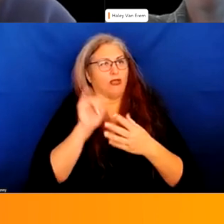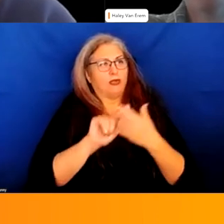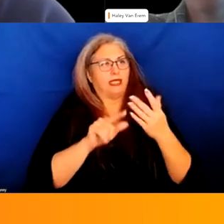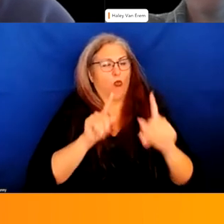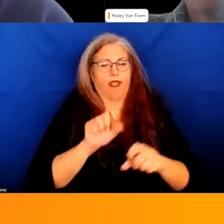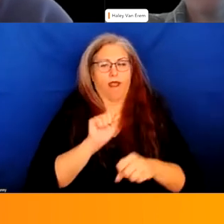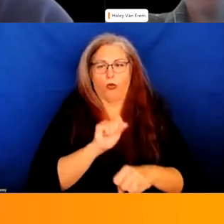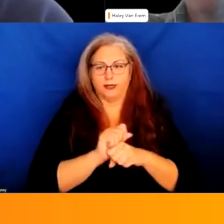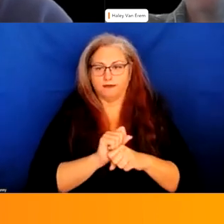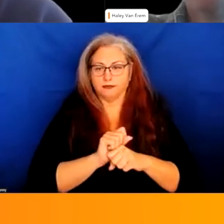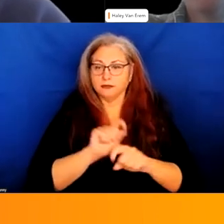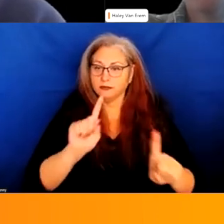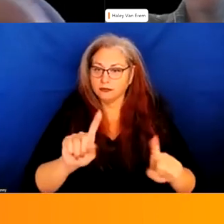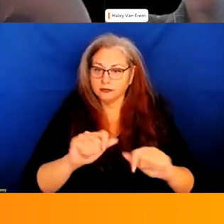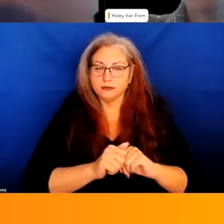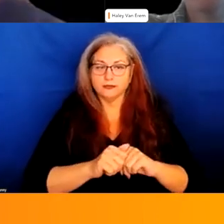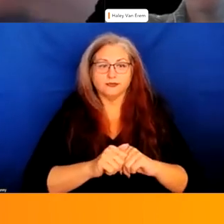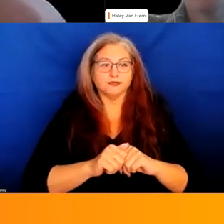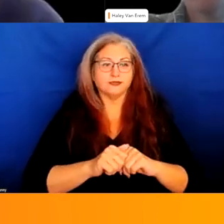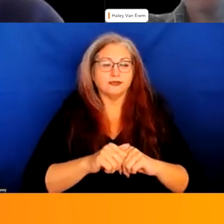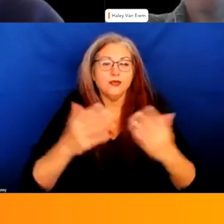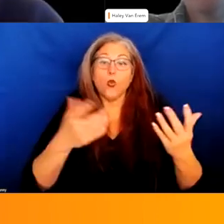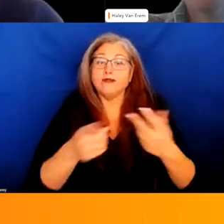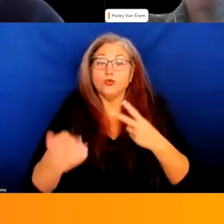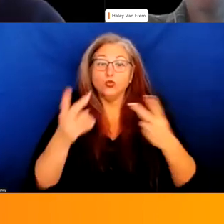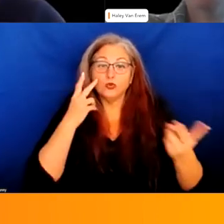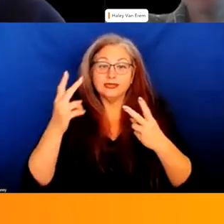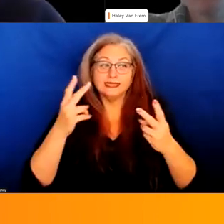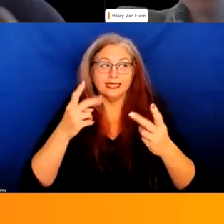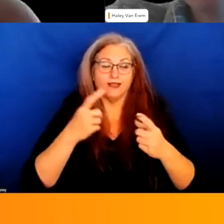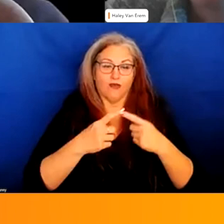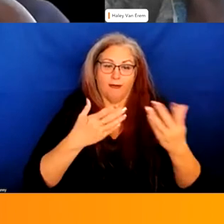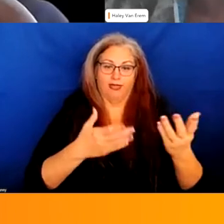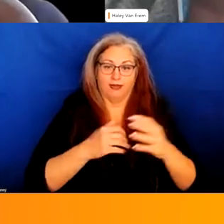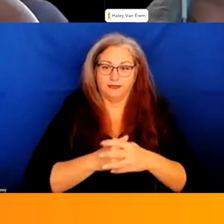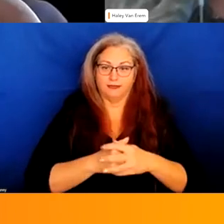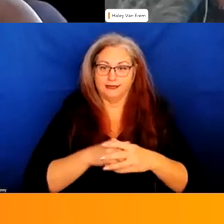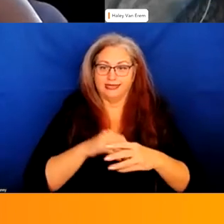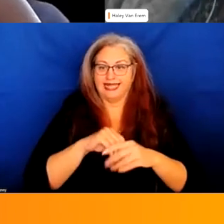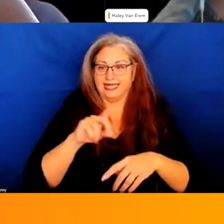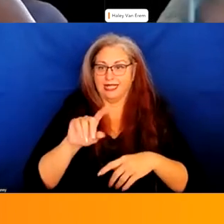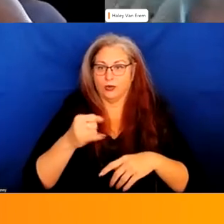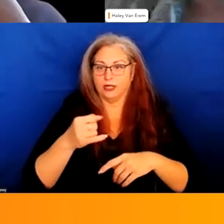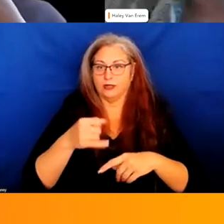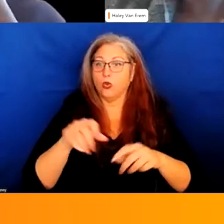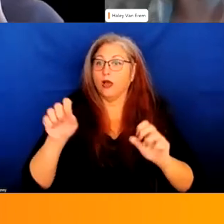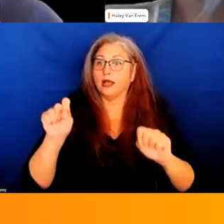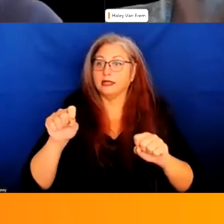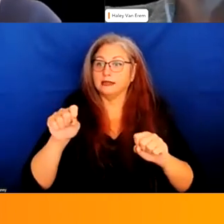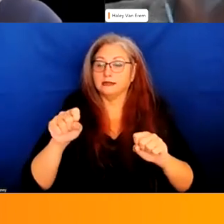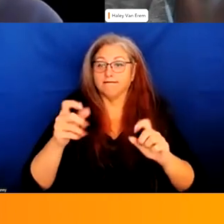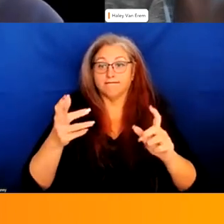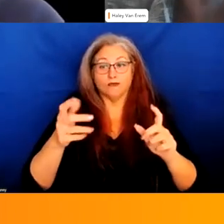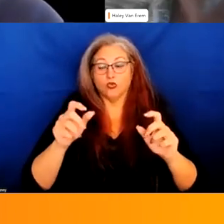um what what is the what is what have you seen from the inside there at department of justice yeah i mean it can it can